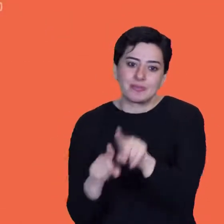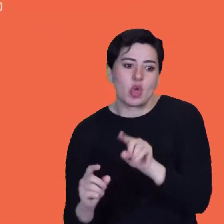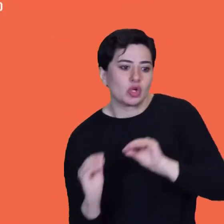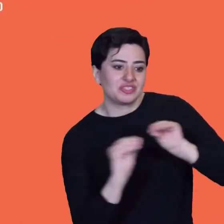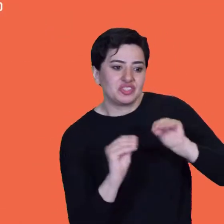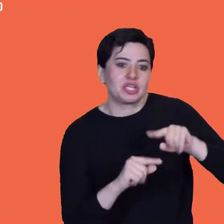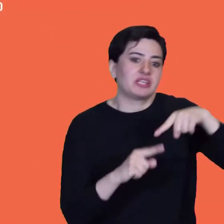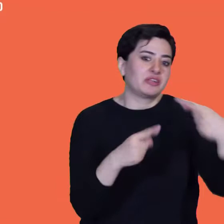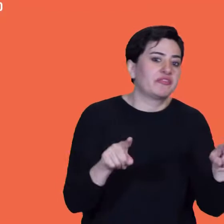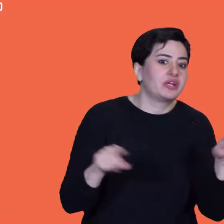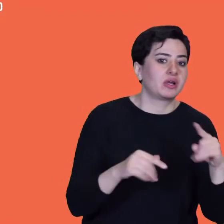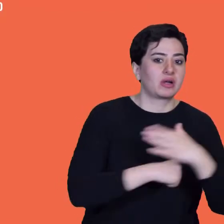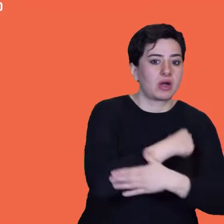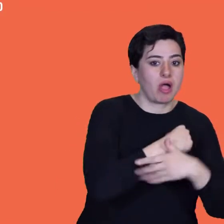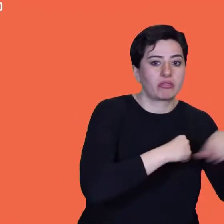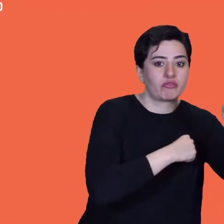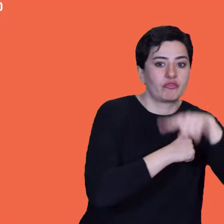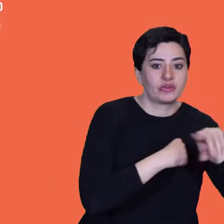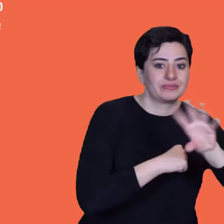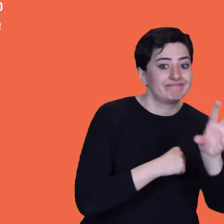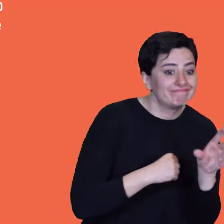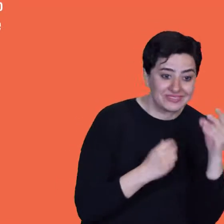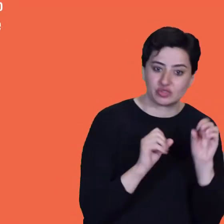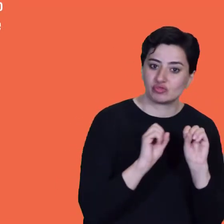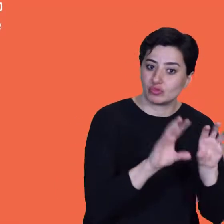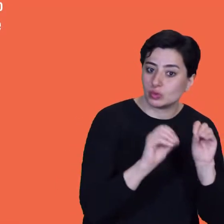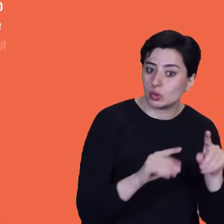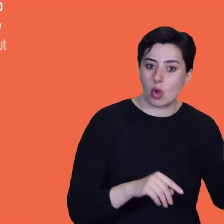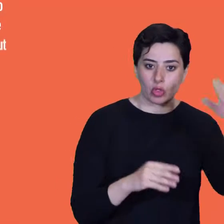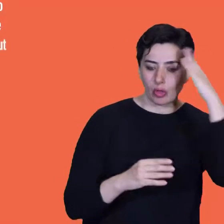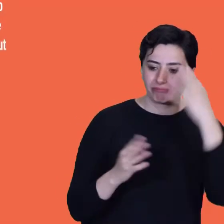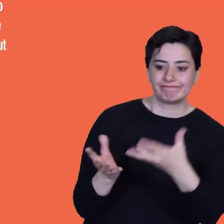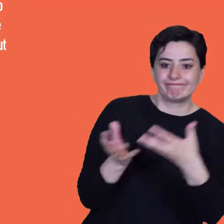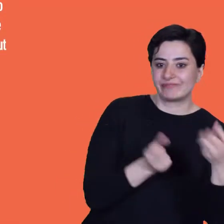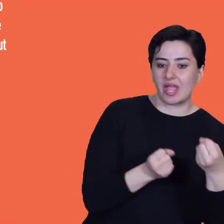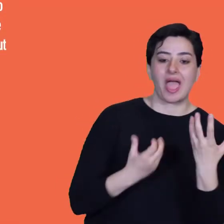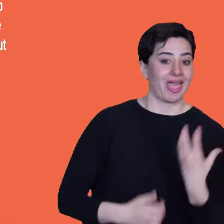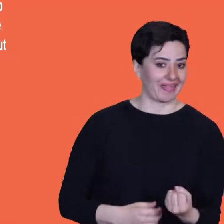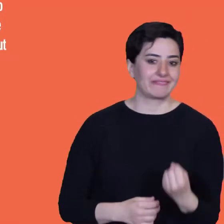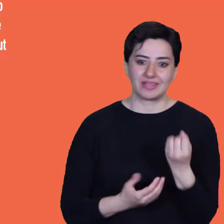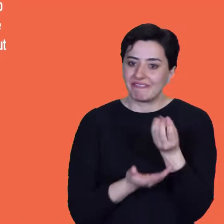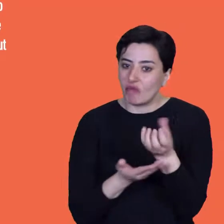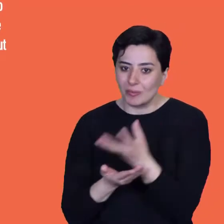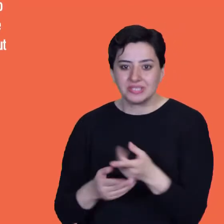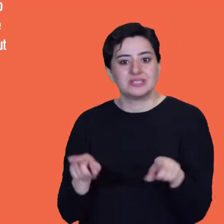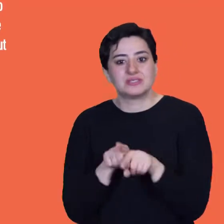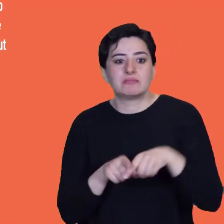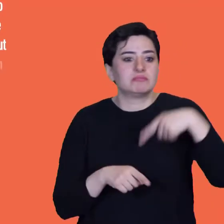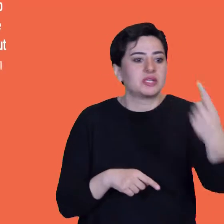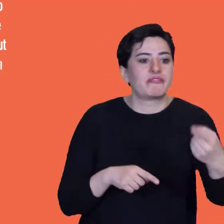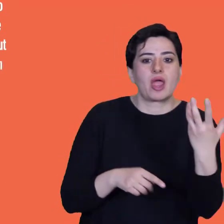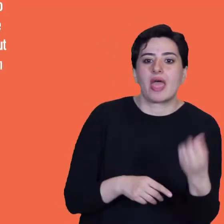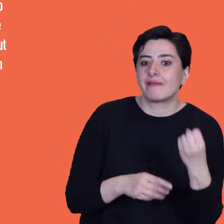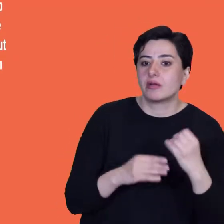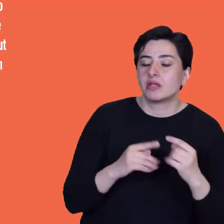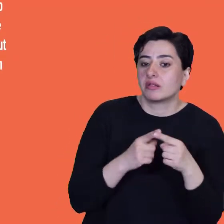thing. If people in St Lucia know about digging trenches between their crops so that heavy rains run off instead of causing mudslides,